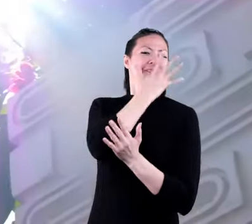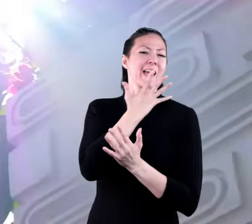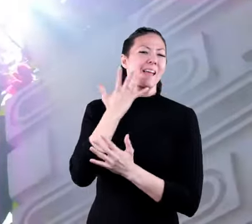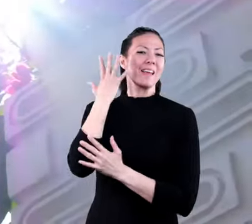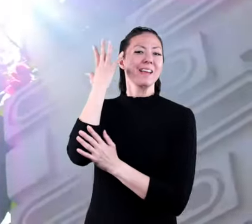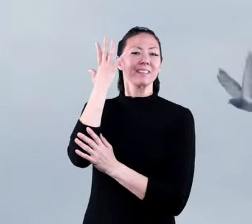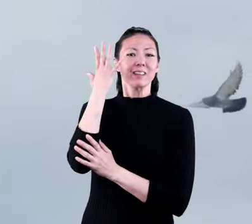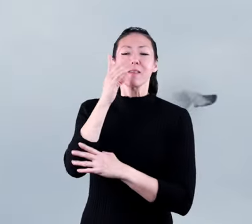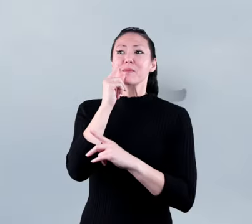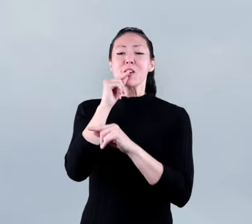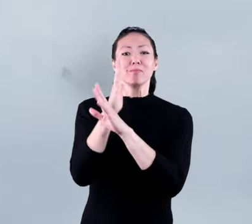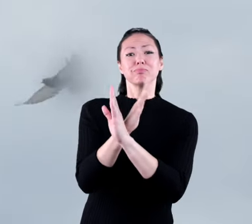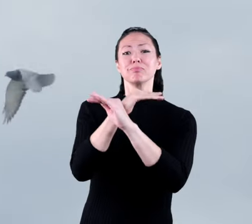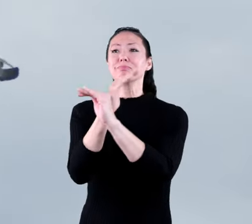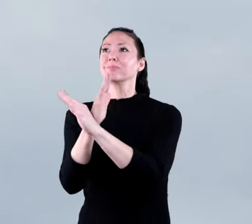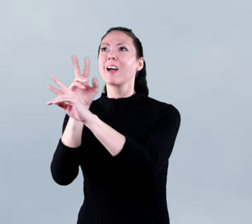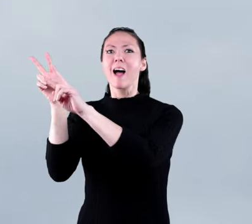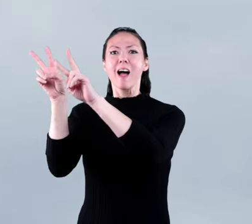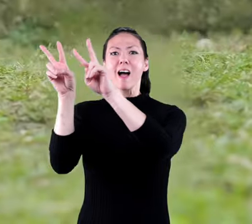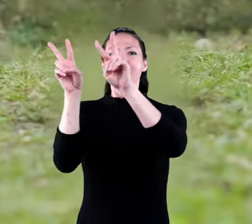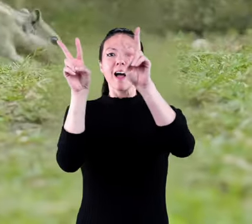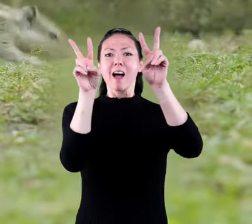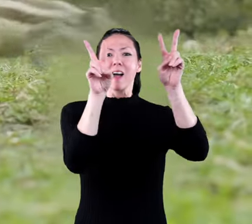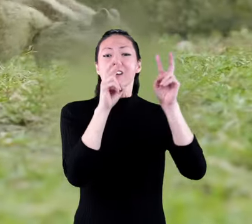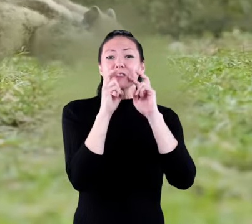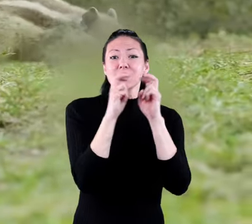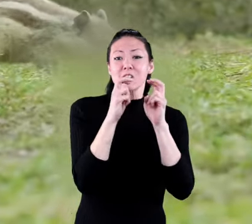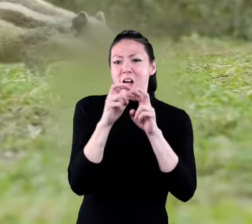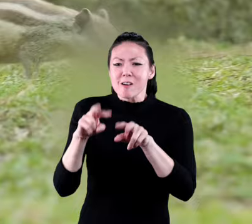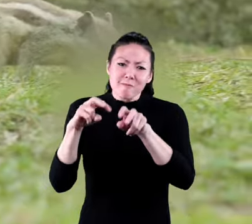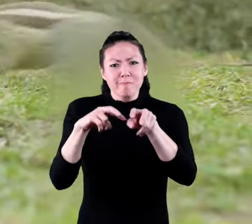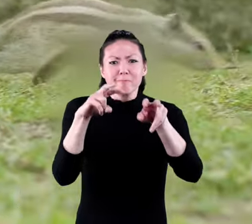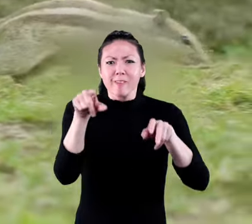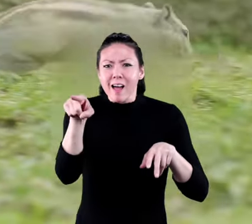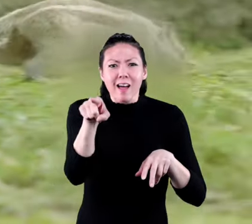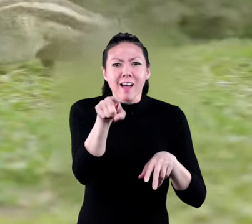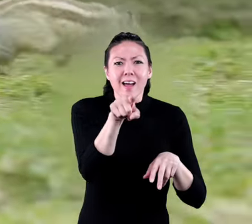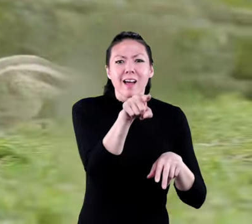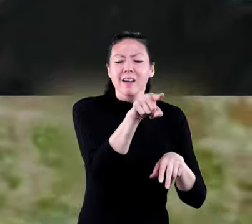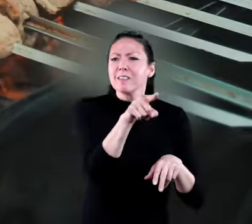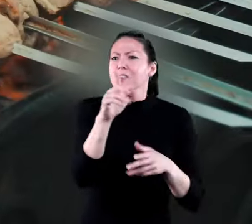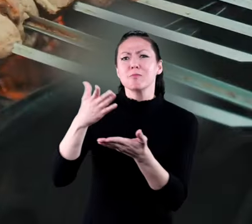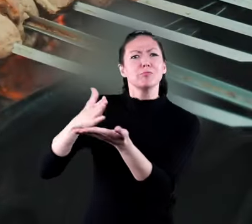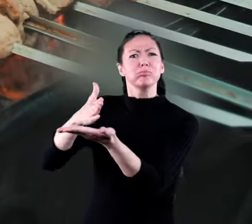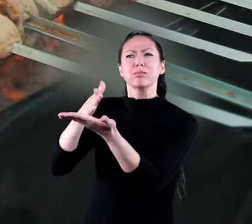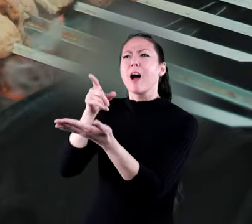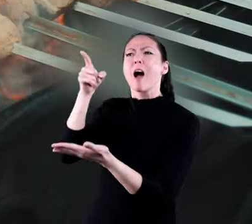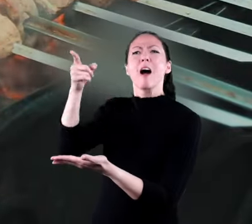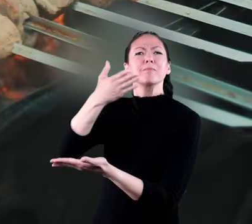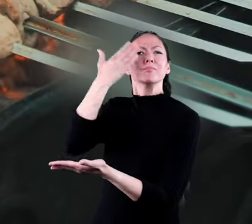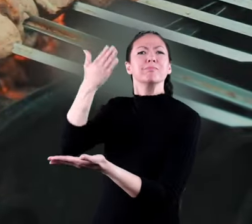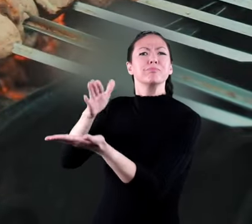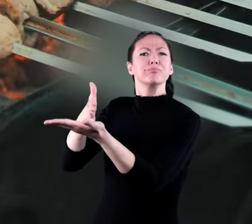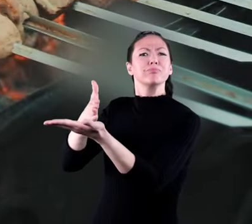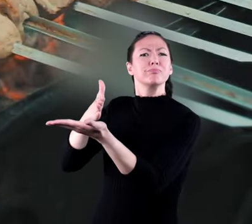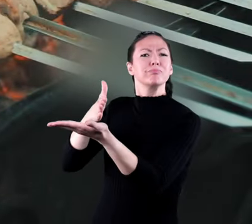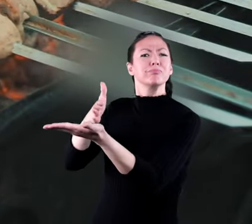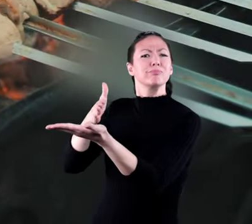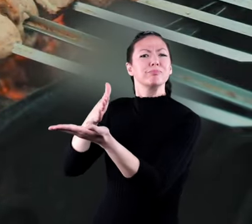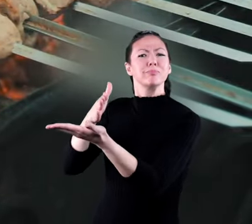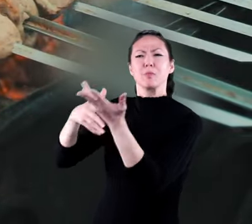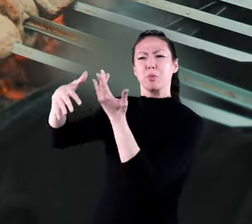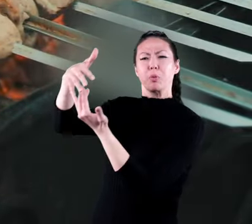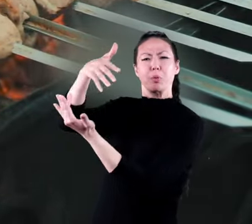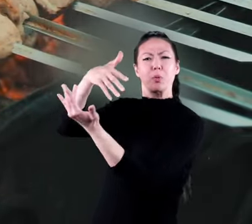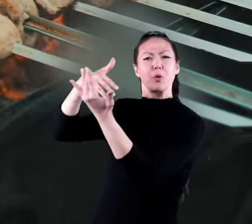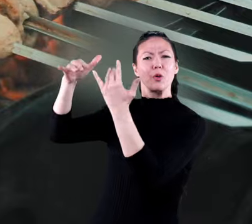face you can see the birds flying around and chipmunks scurrying across the ground someone nearby is cooking you